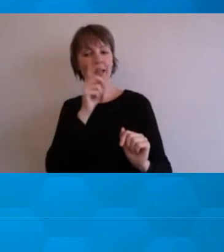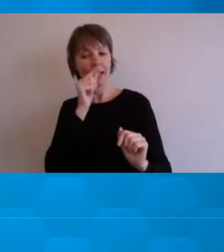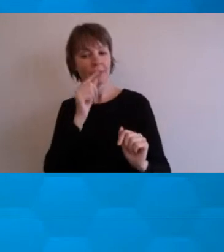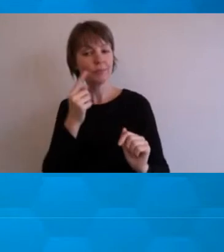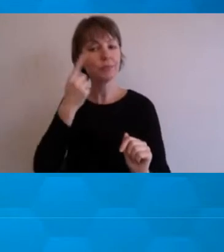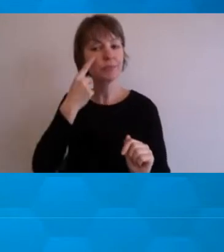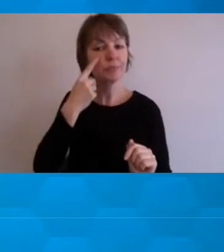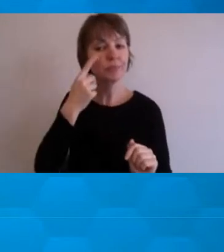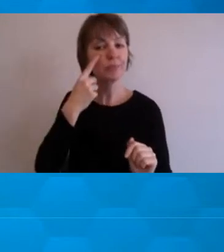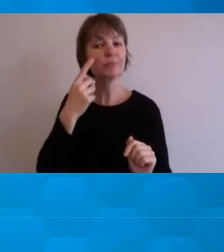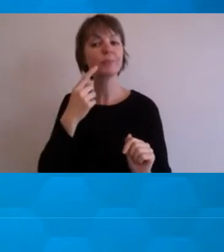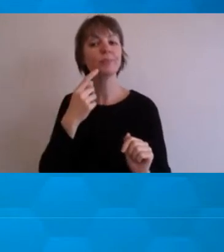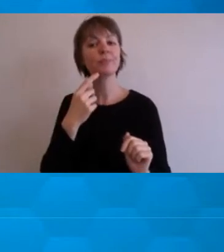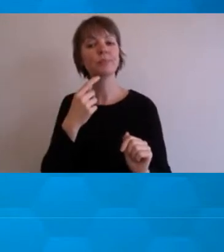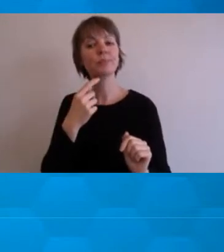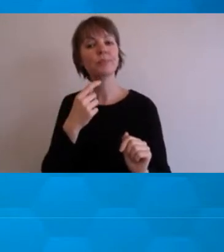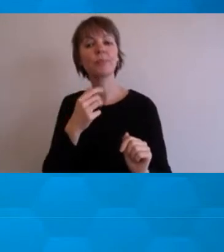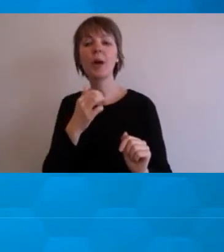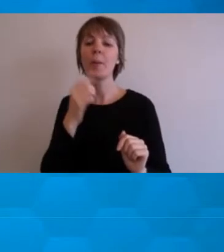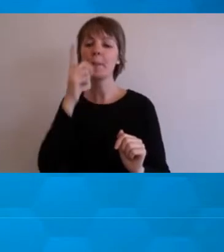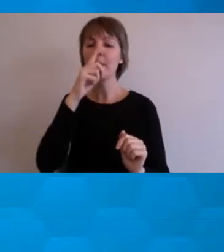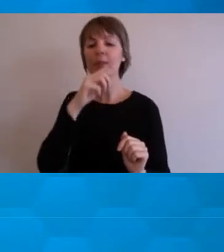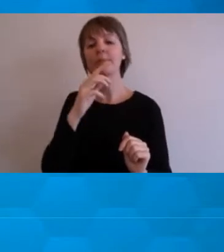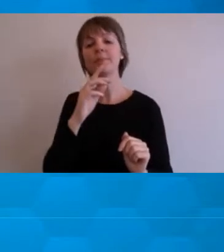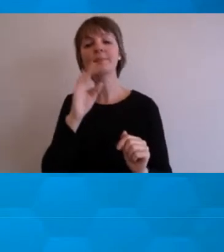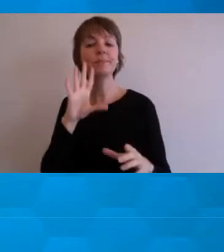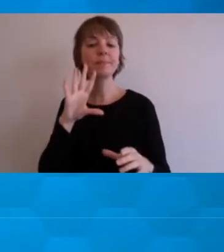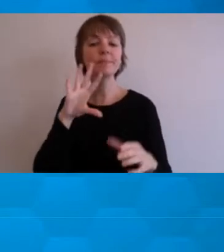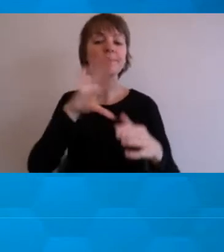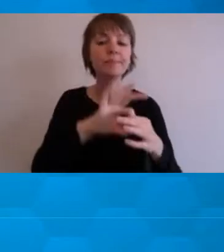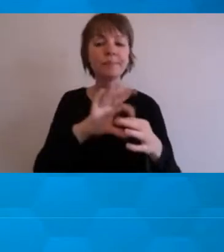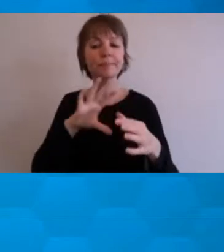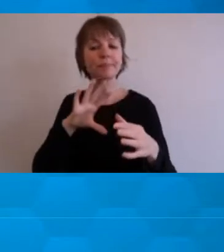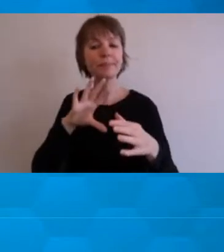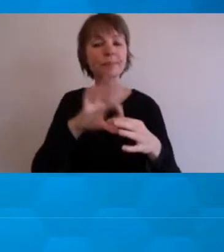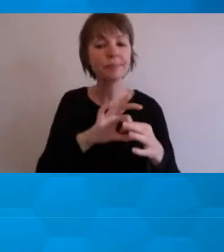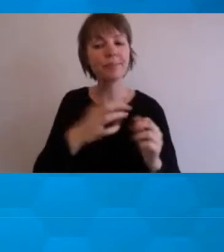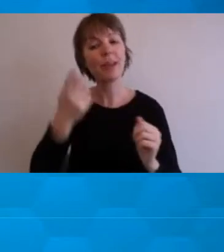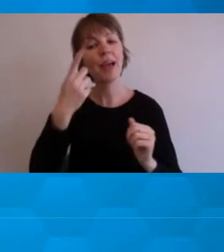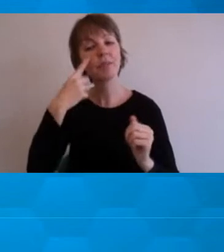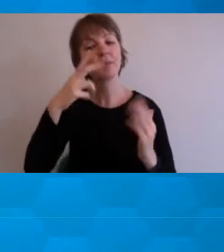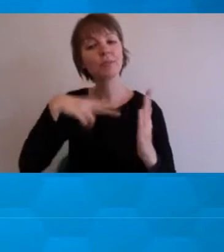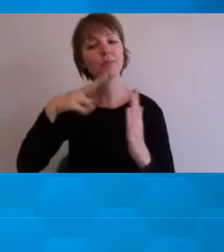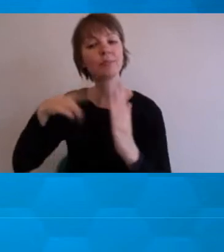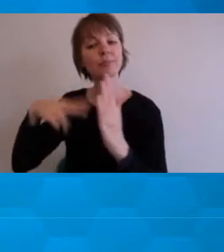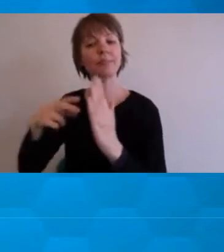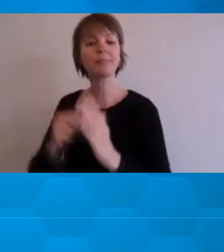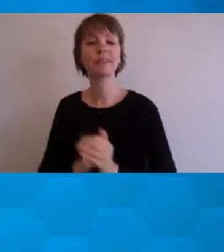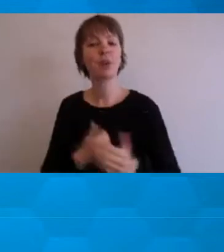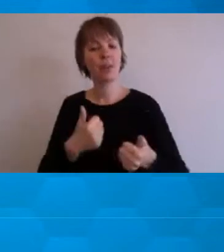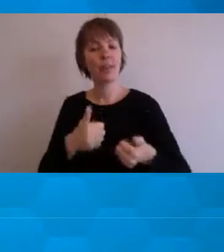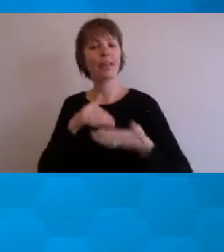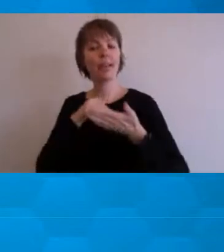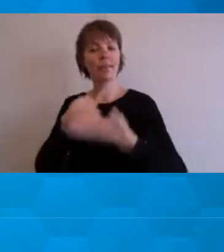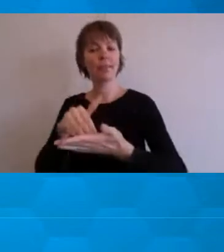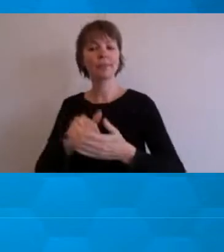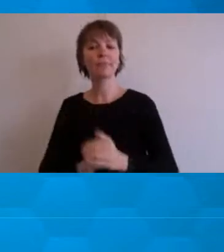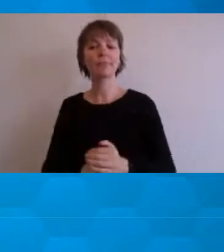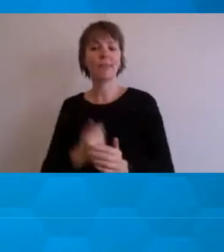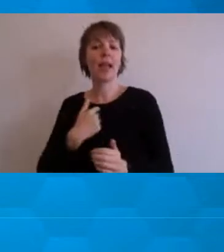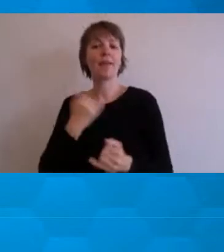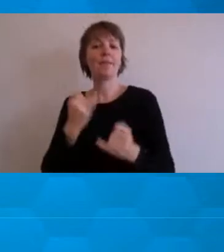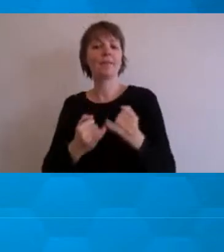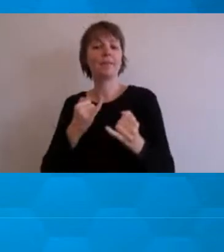are kind of going in. So that I've found to be quite helpful. And when it comes to mental health, which is an area that I'm really